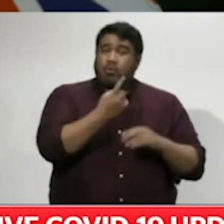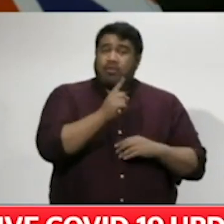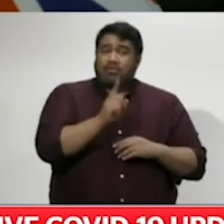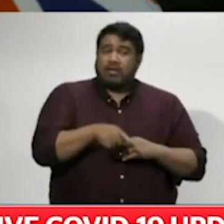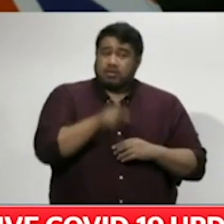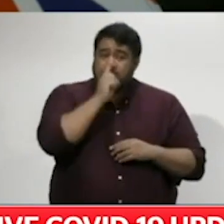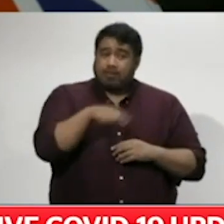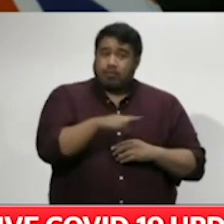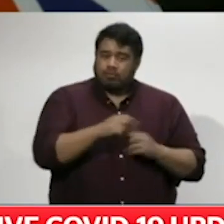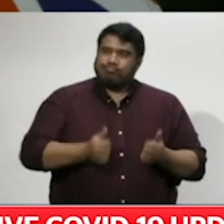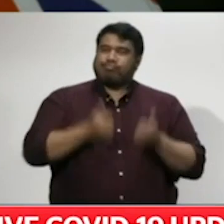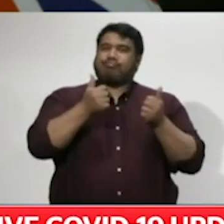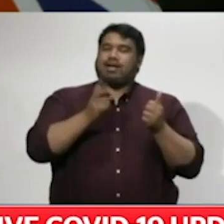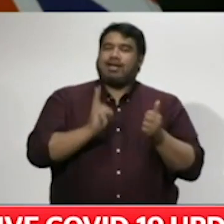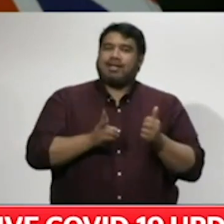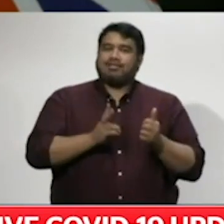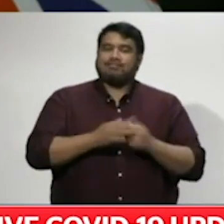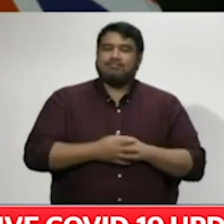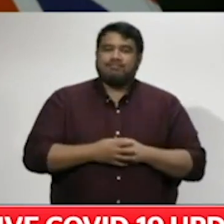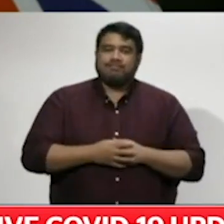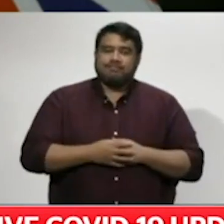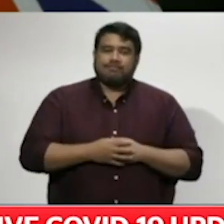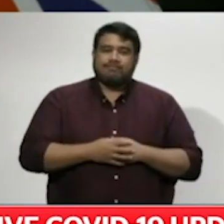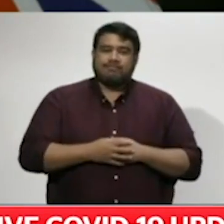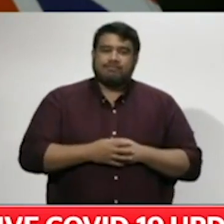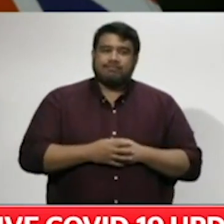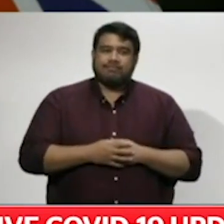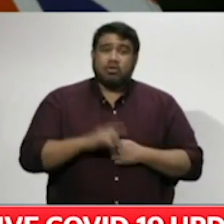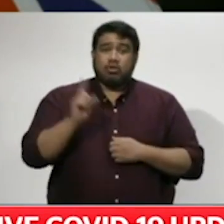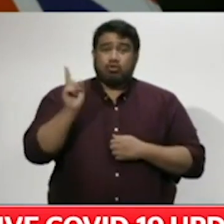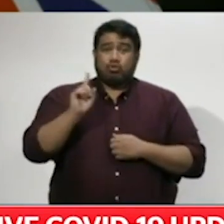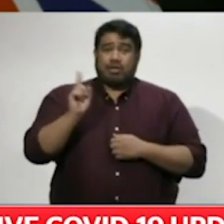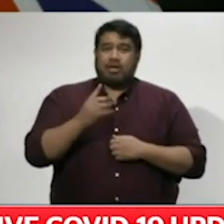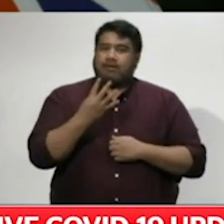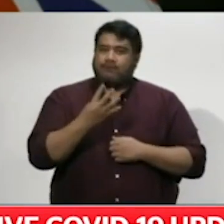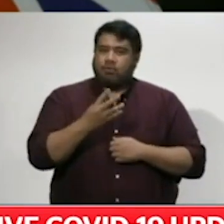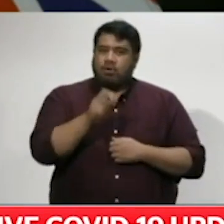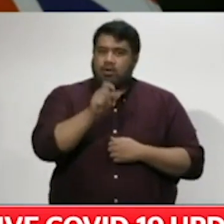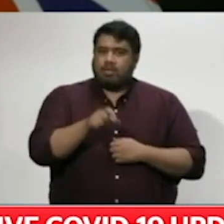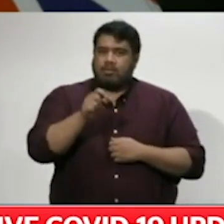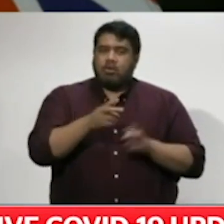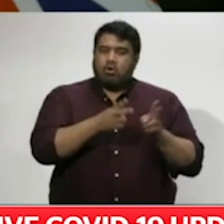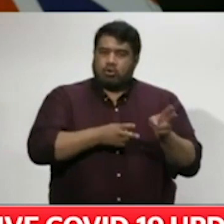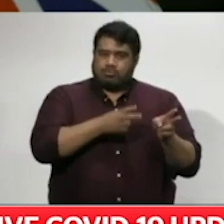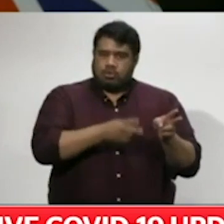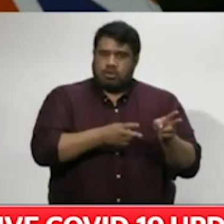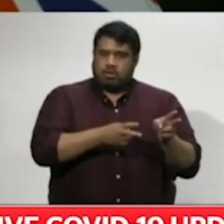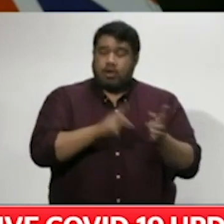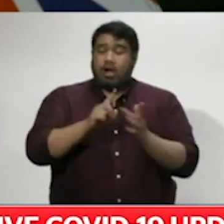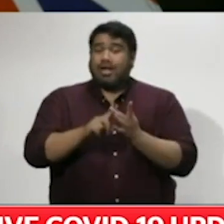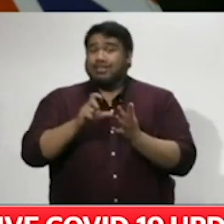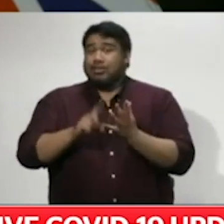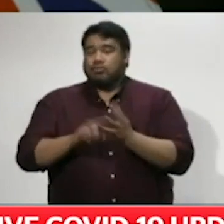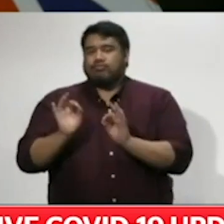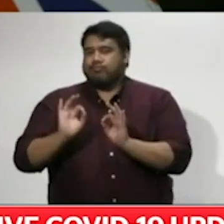our confirmed and probable cases. Today there are four people in hospital and none of these is in ICU.